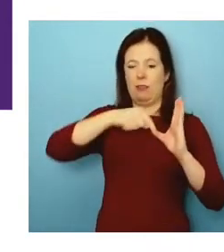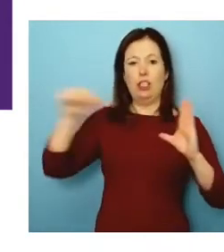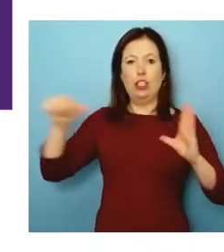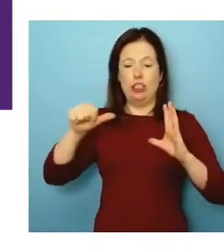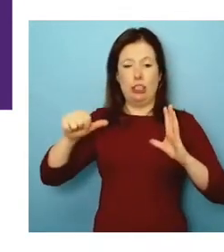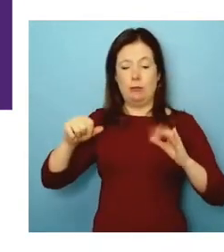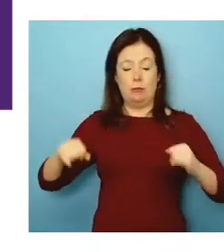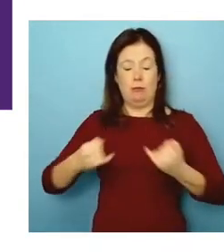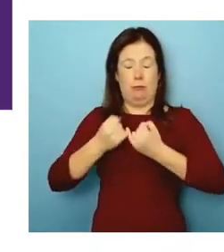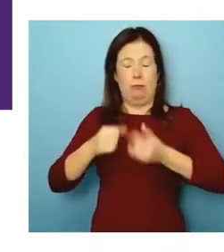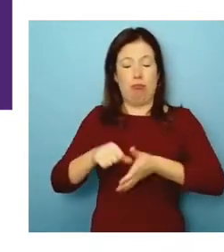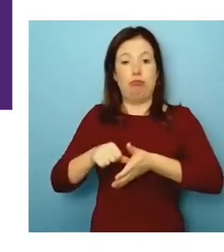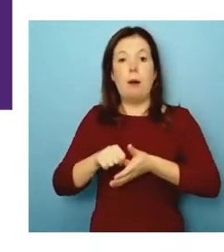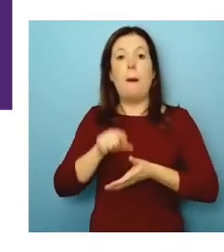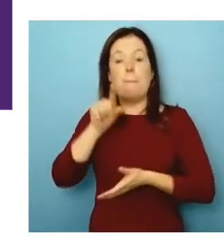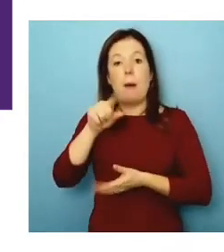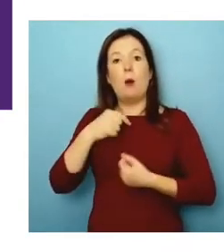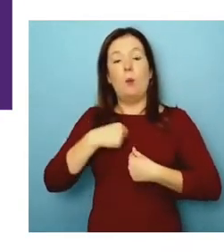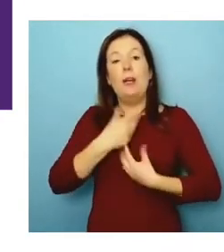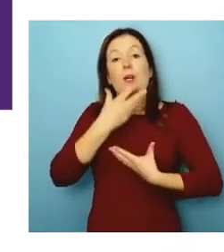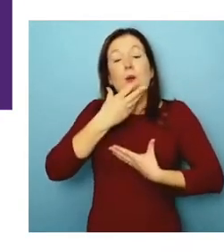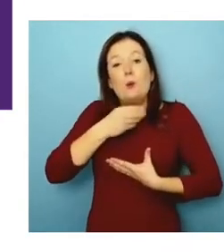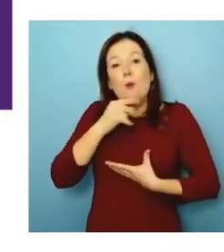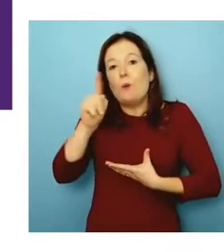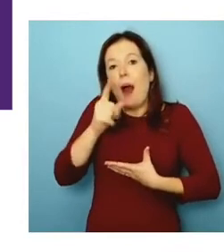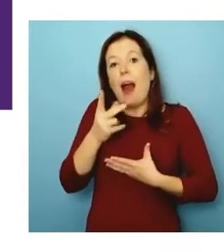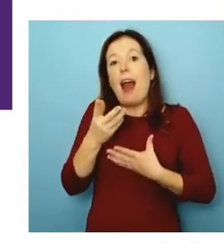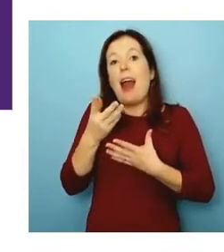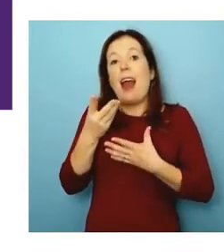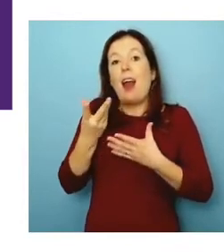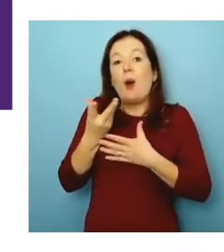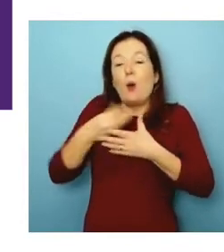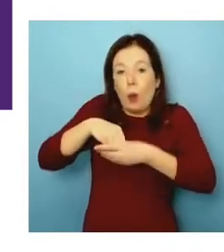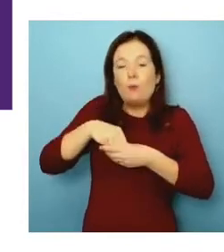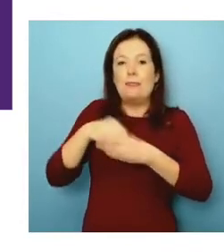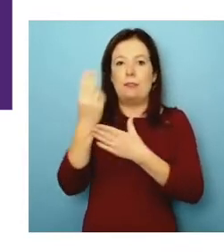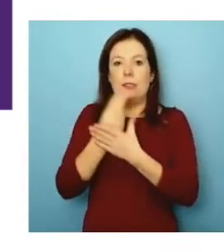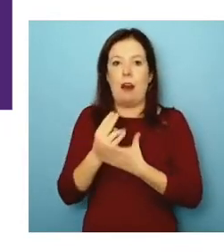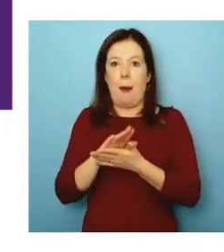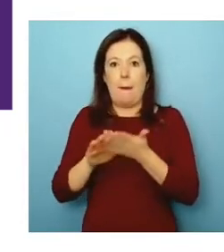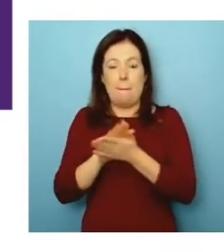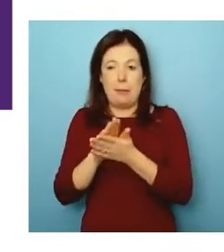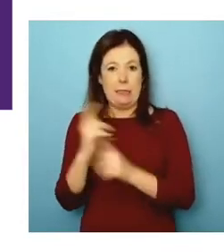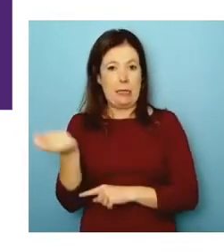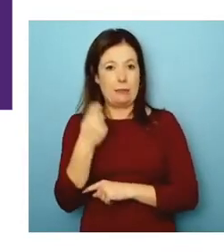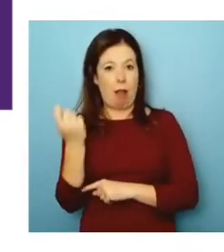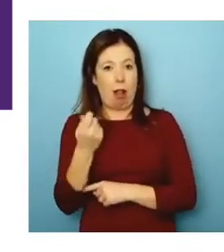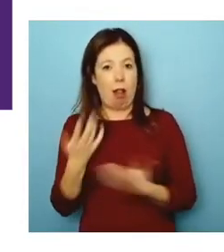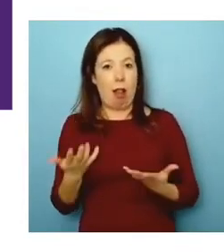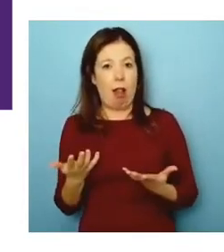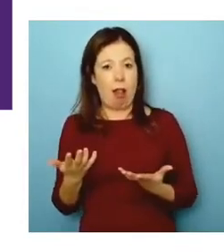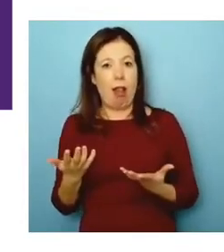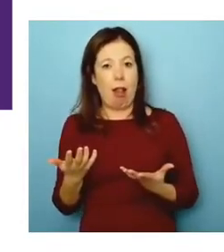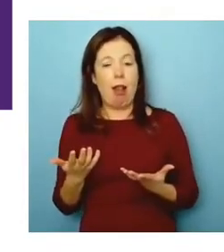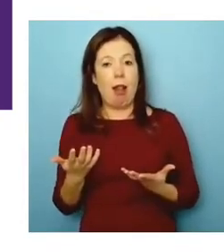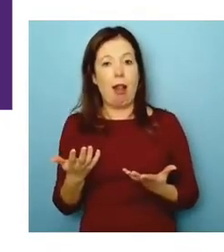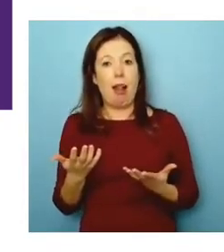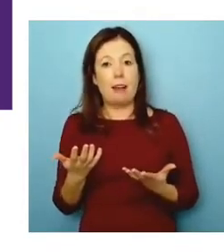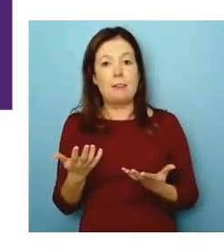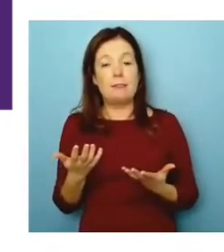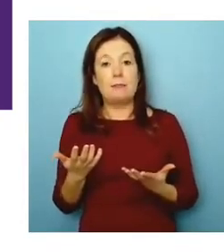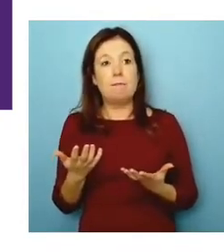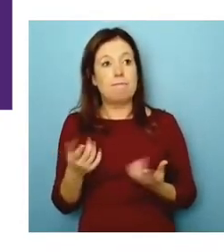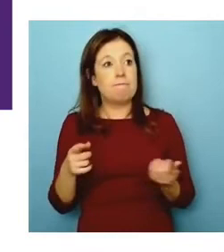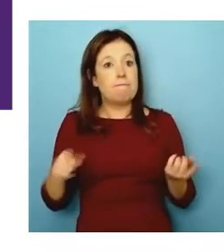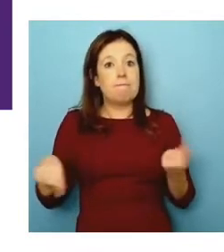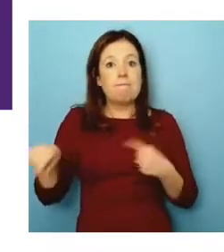approach to it becomes our unfair advantage because we can take out the potential in it. Um, and that's what often what happens when people want to